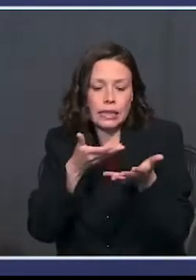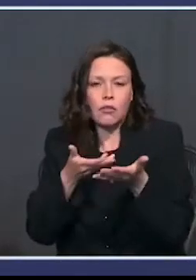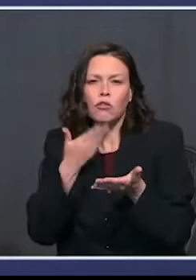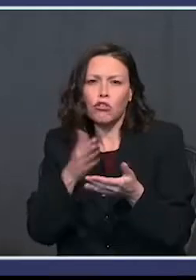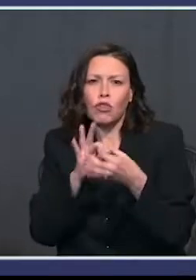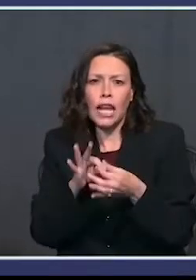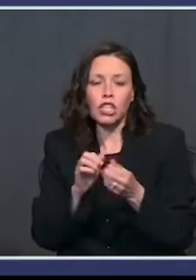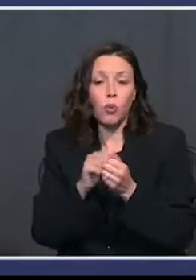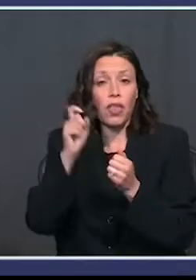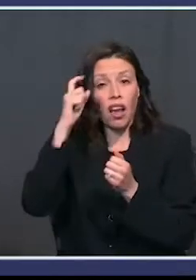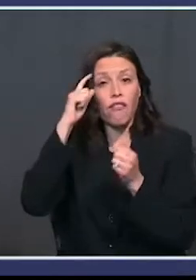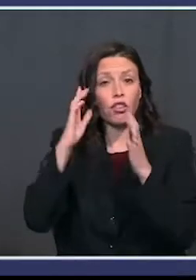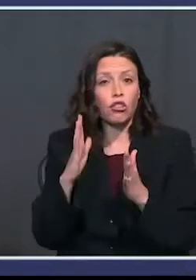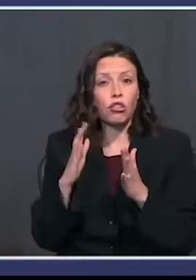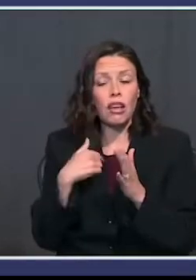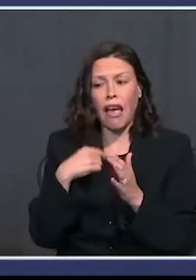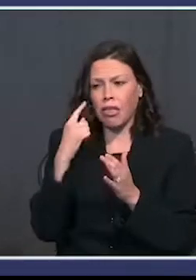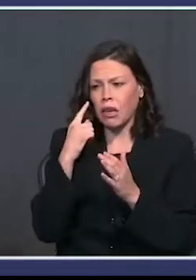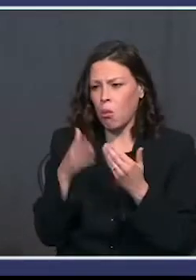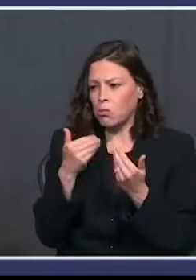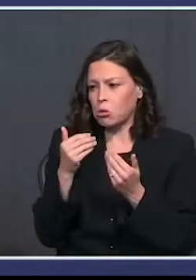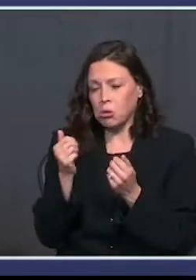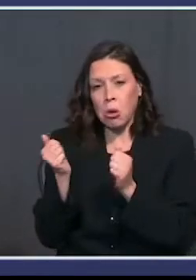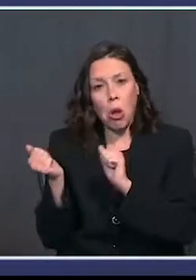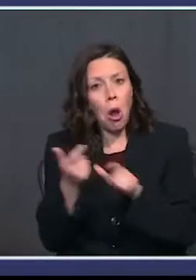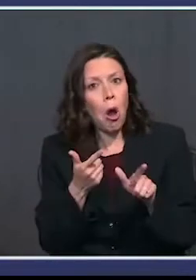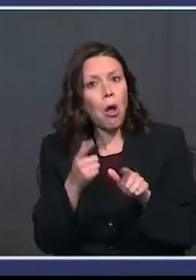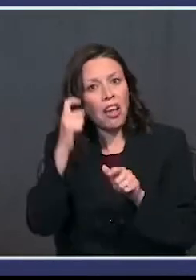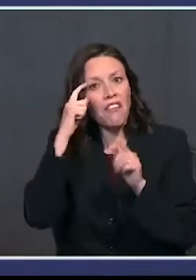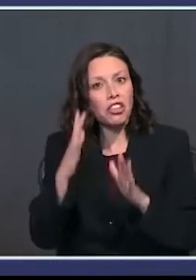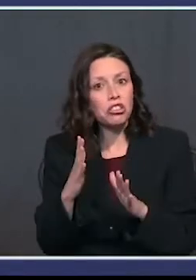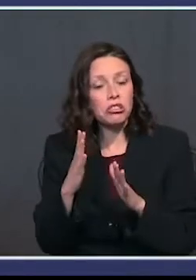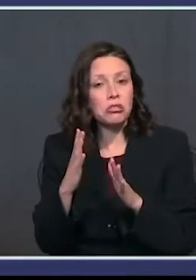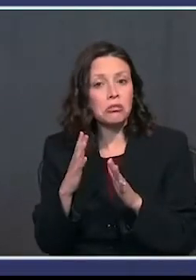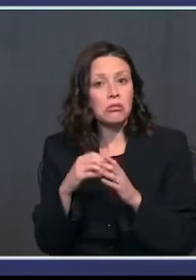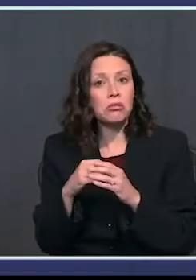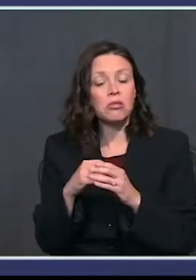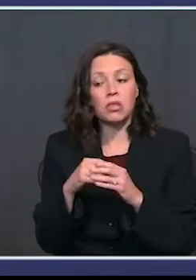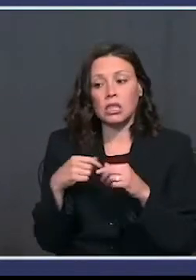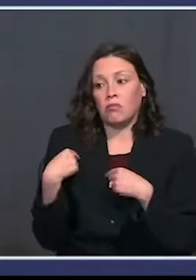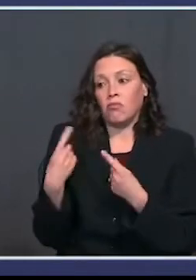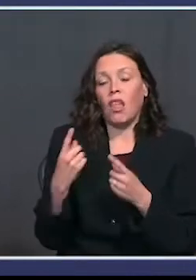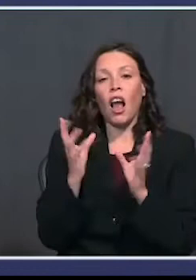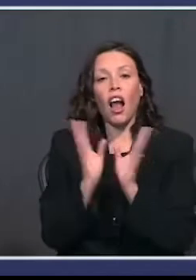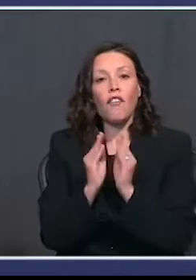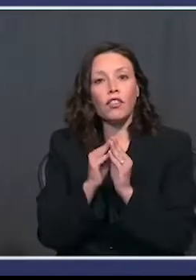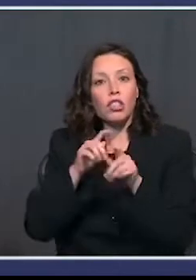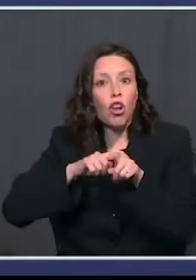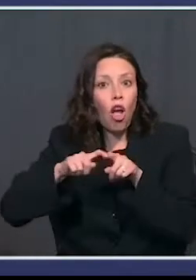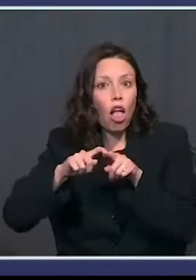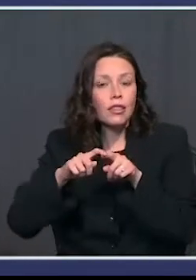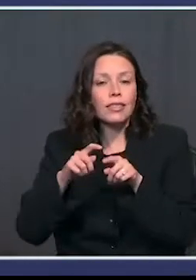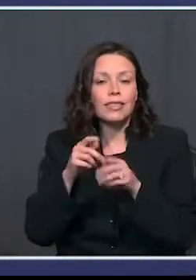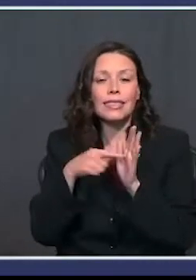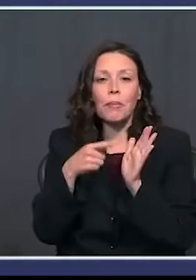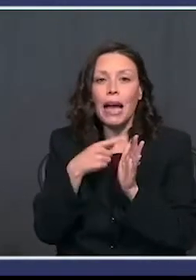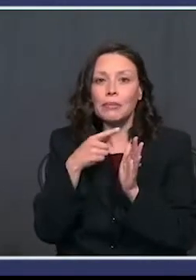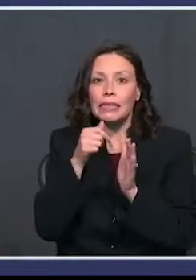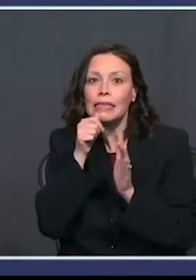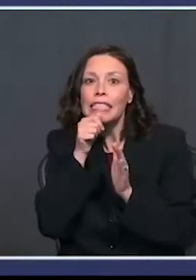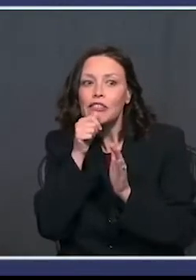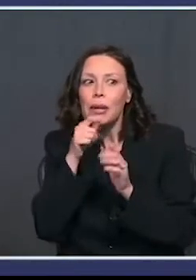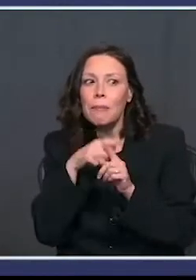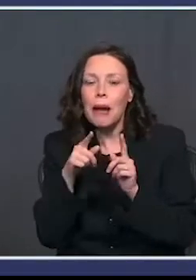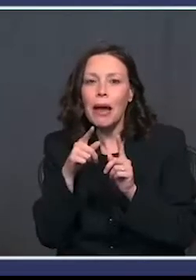the governors. I almost think all of the governors, at least in those conference calls that are somewhat secret, other than sometimes on